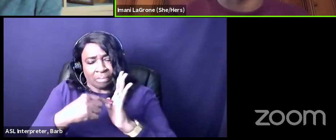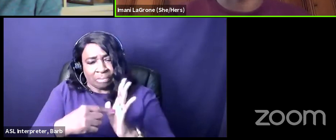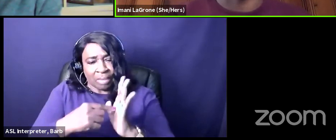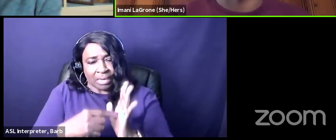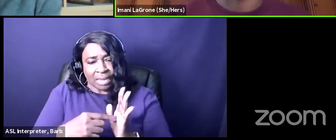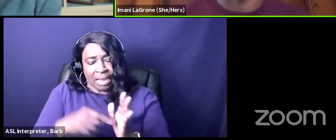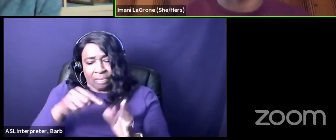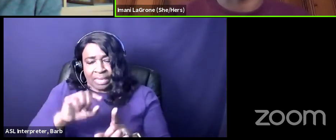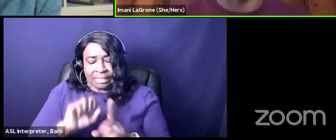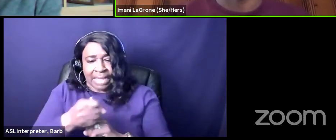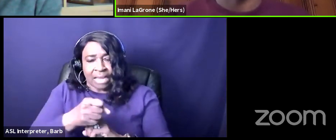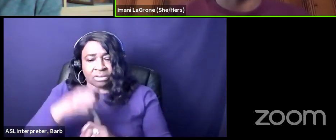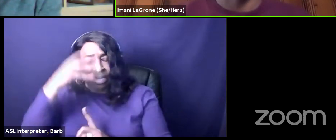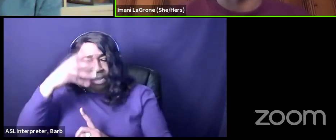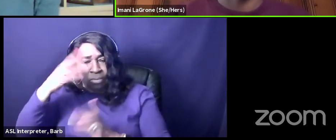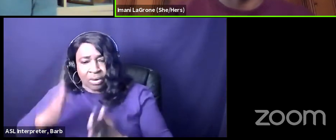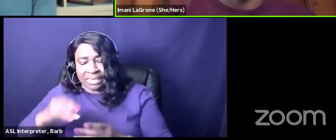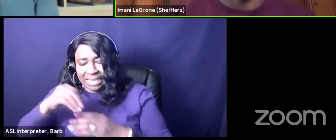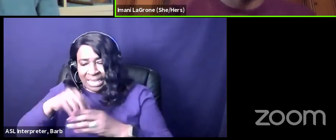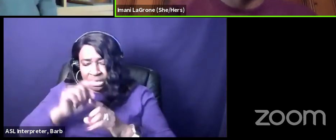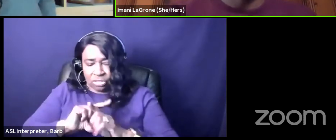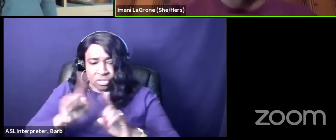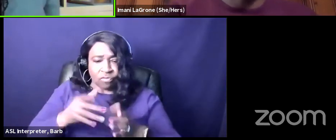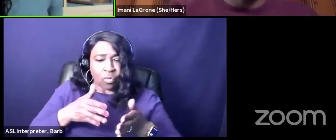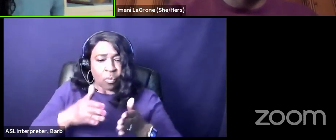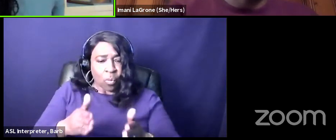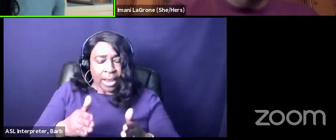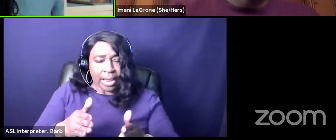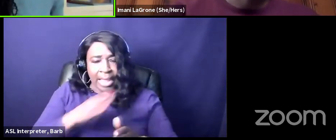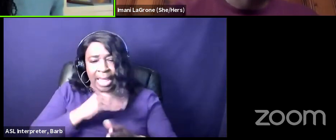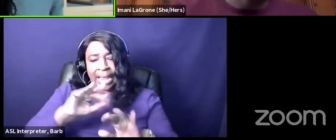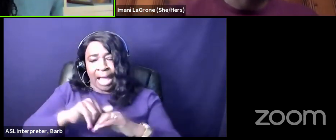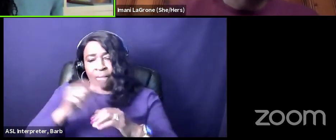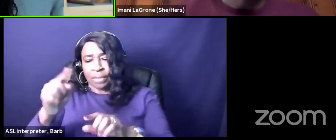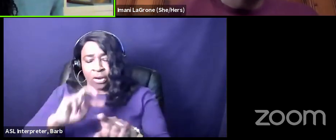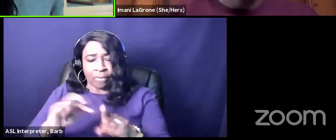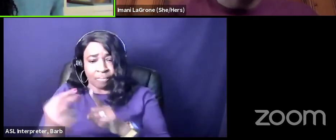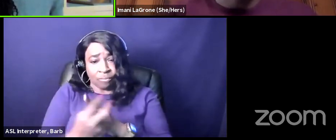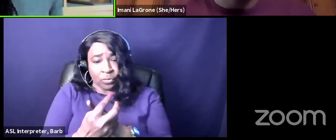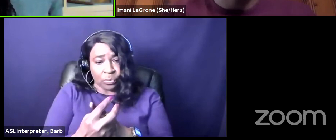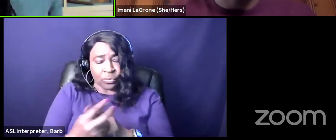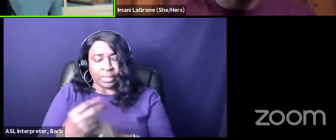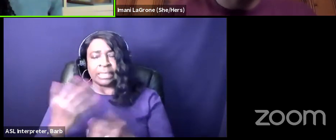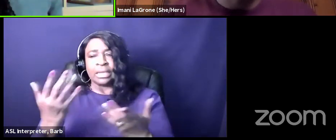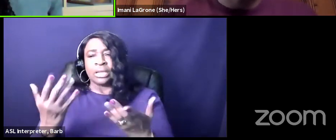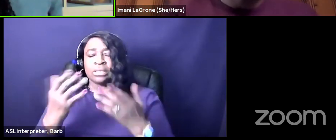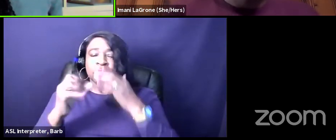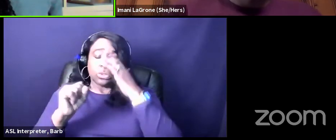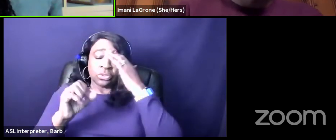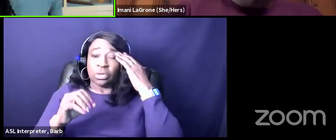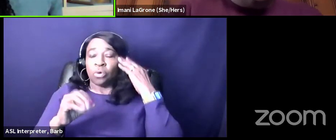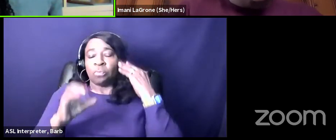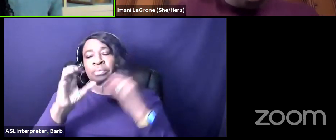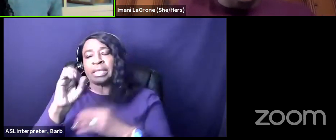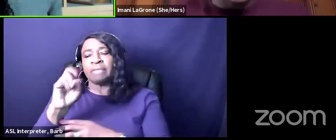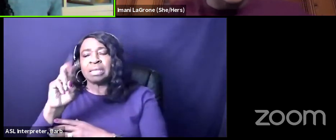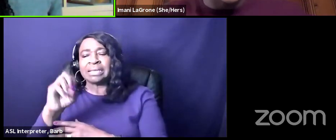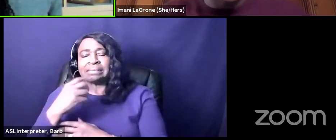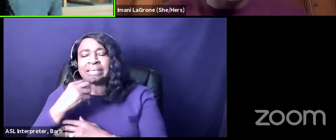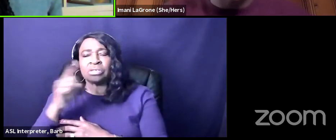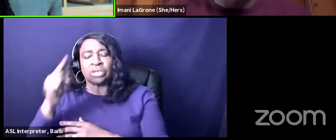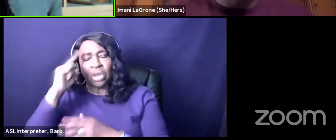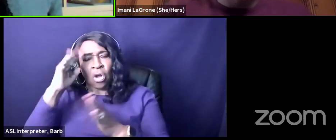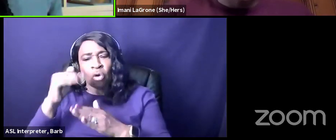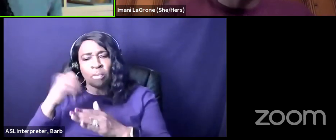status of immigrants in a different way than how we would see yeah i mean so you know eve said that she hoped i would